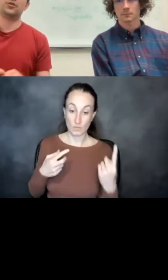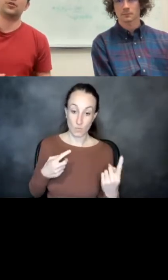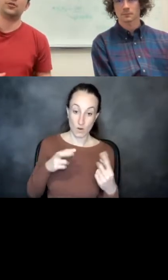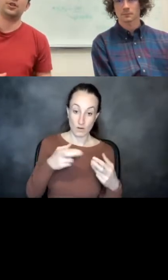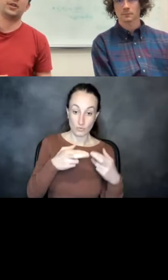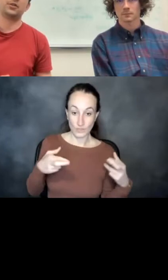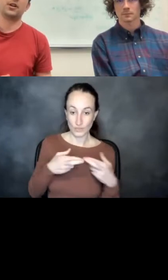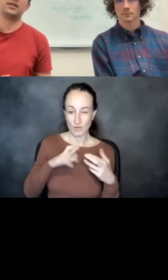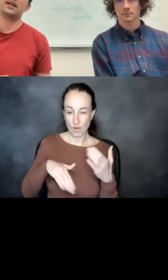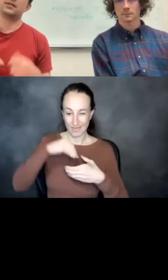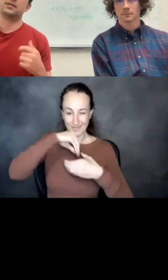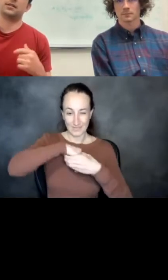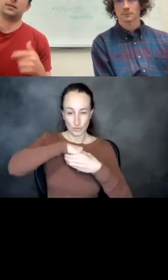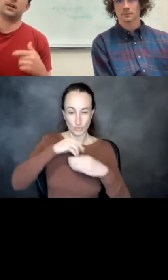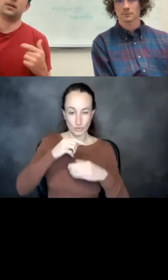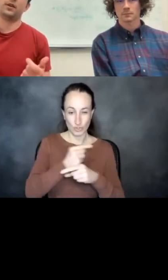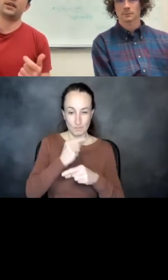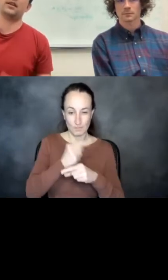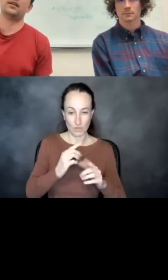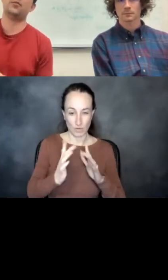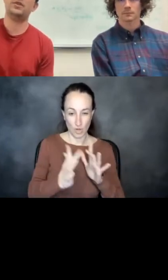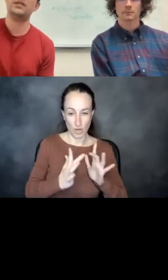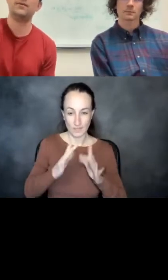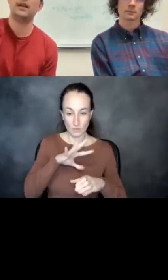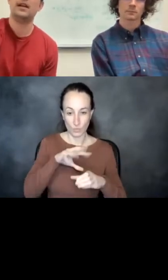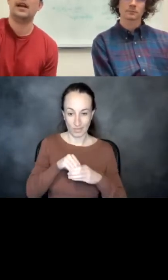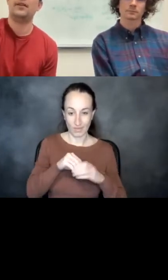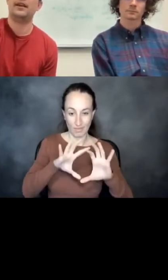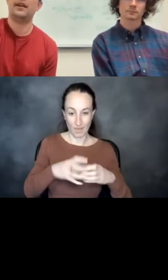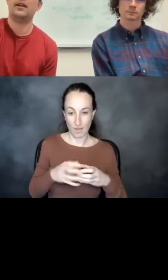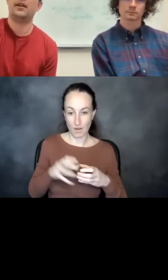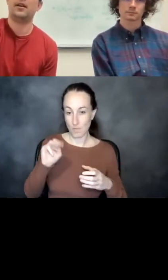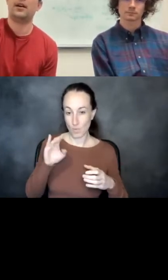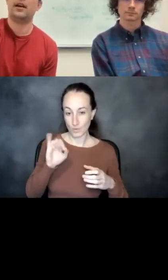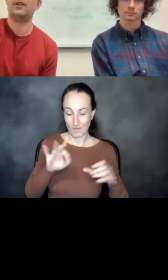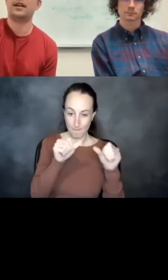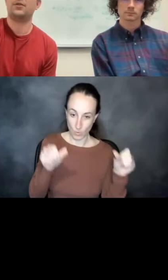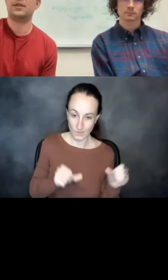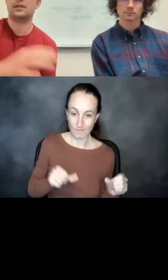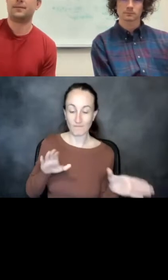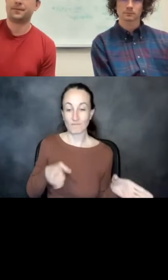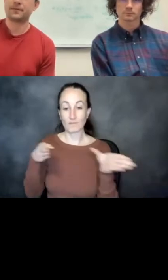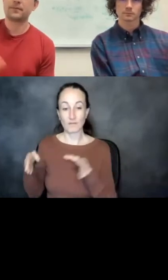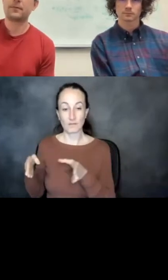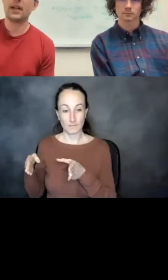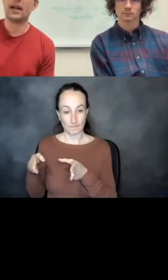inter-geometric contacts within the motif, and then everything else,